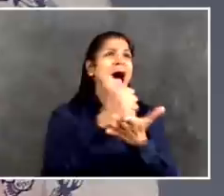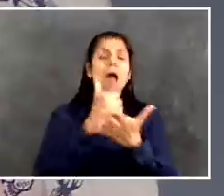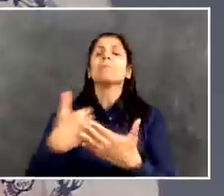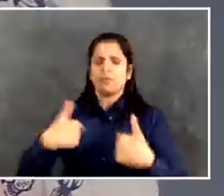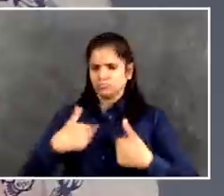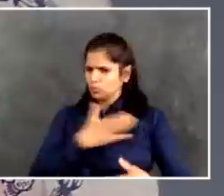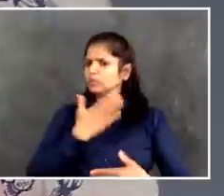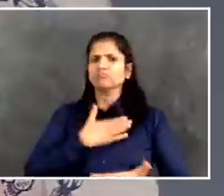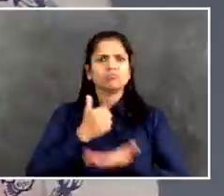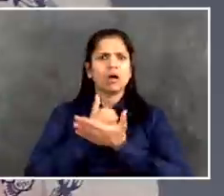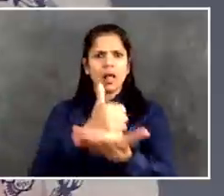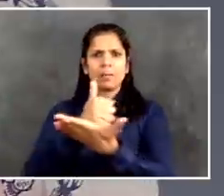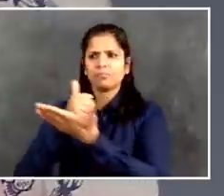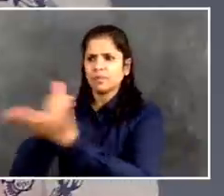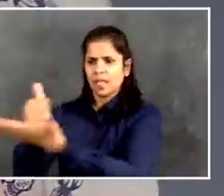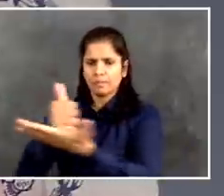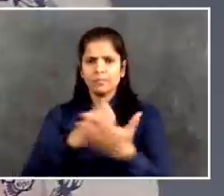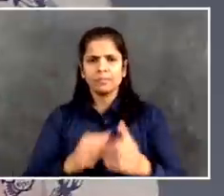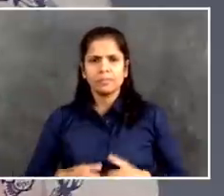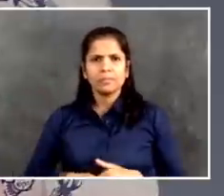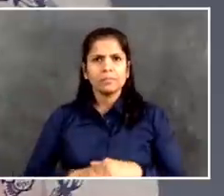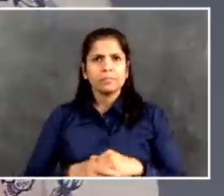Katie from the Wall Street Journal is up next. Katie.